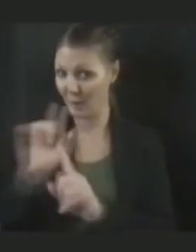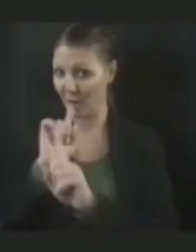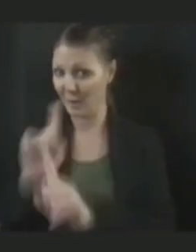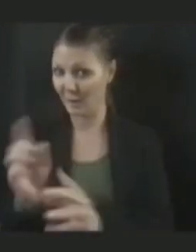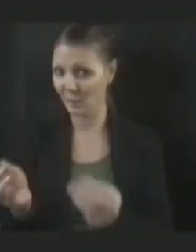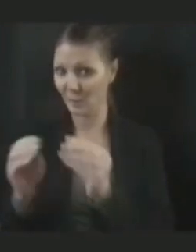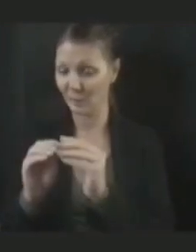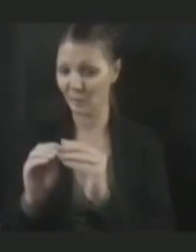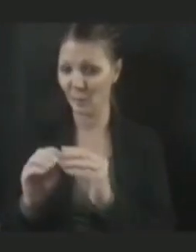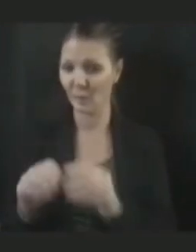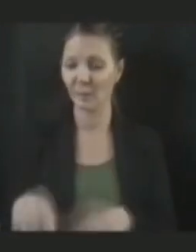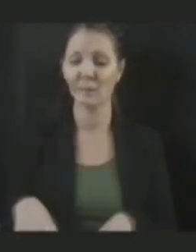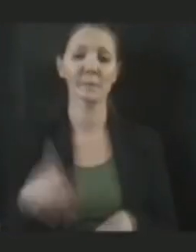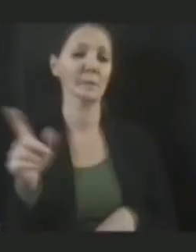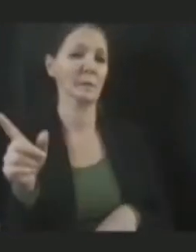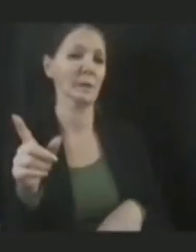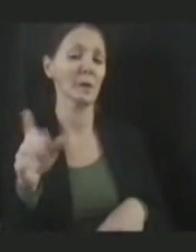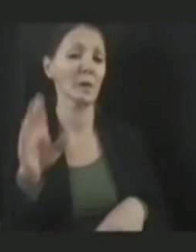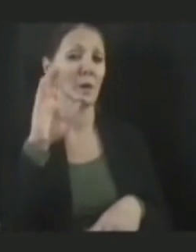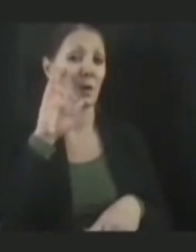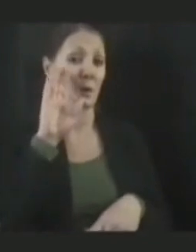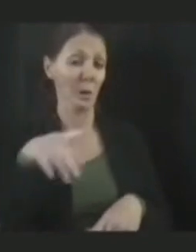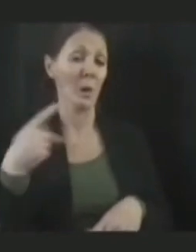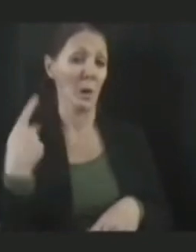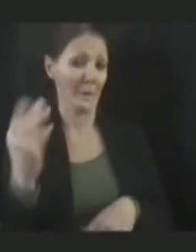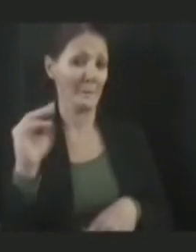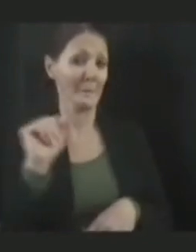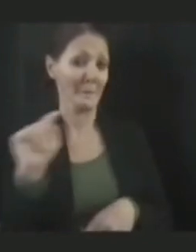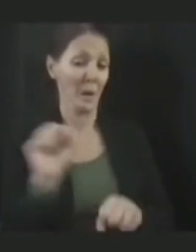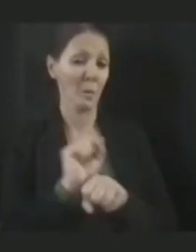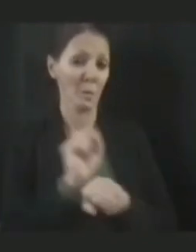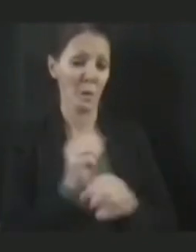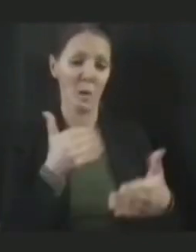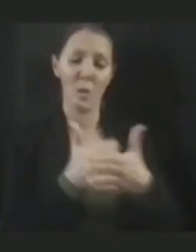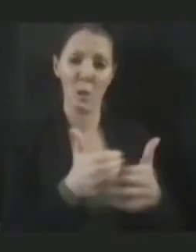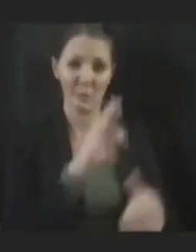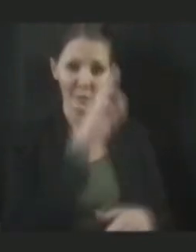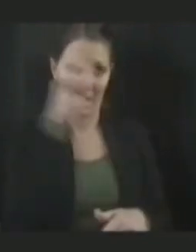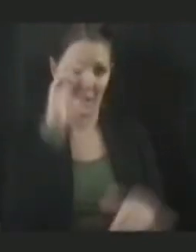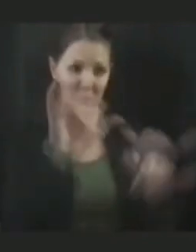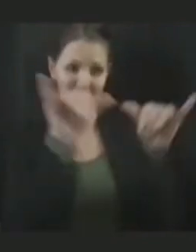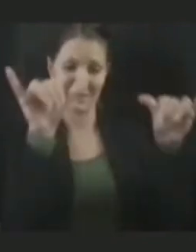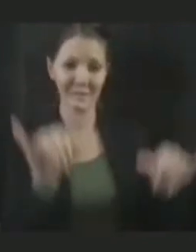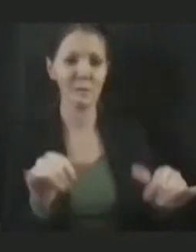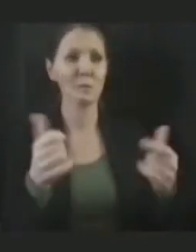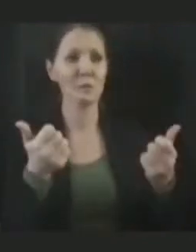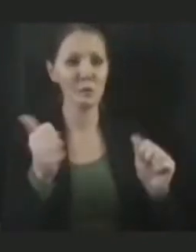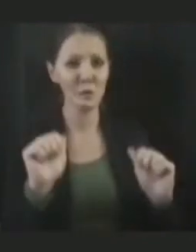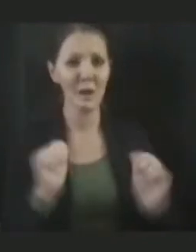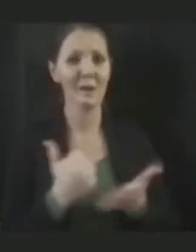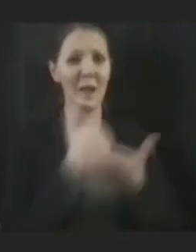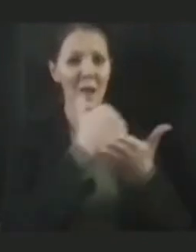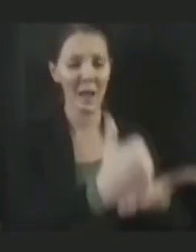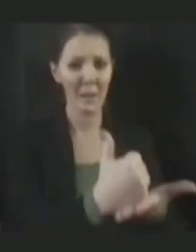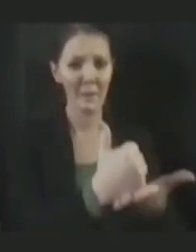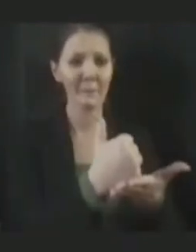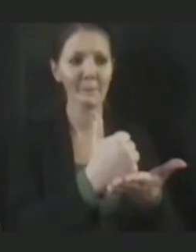Well, first of all, Matt and I have been working very closely with the hospital systems to try to help with the throughput of